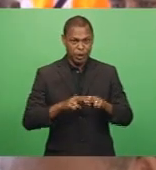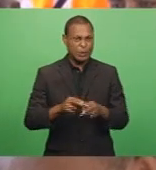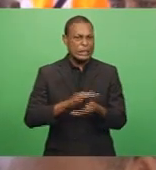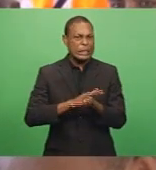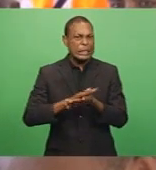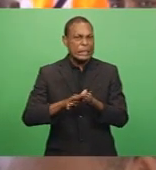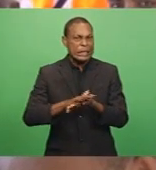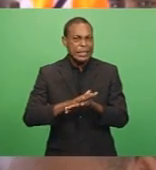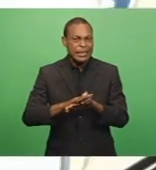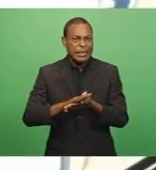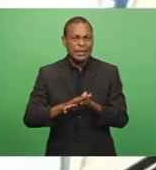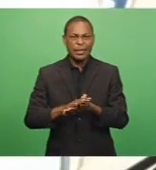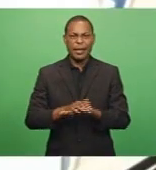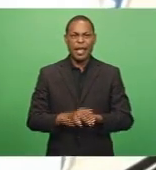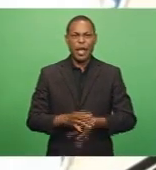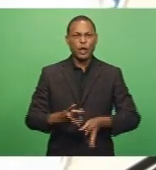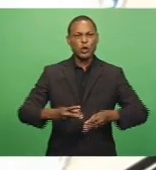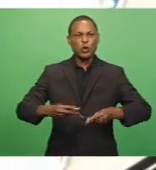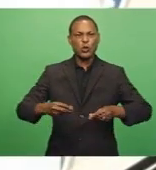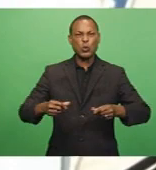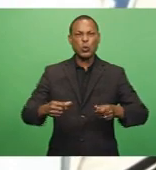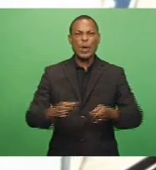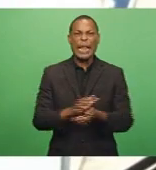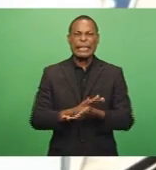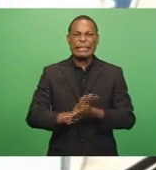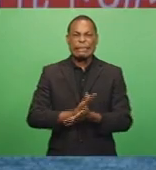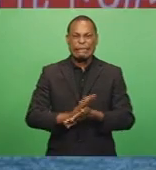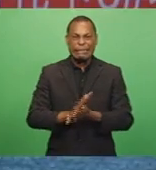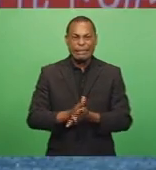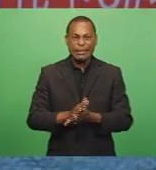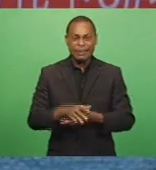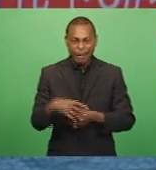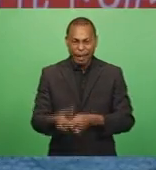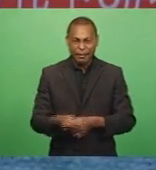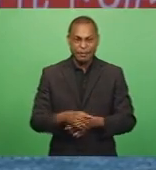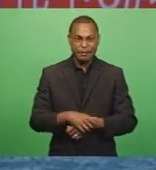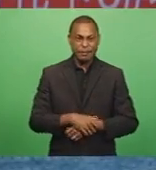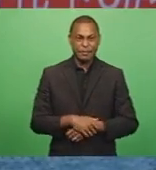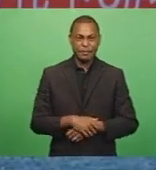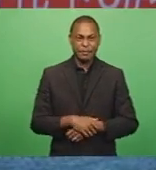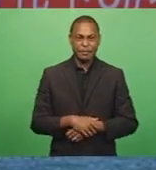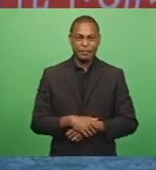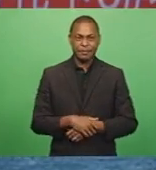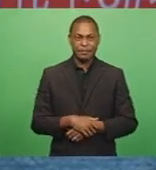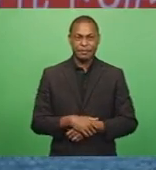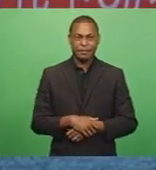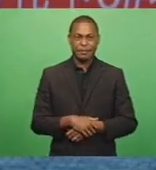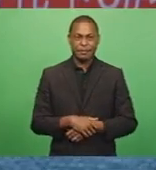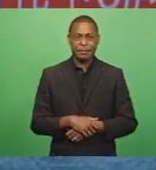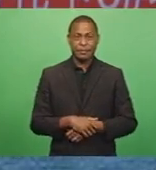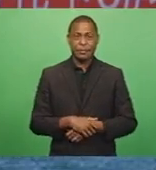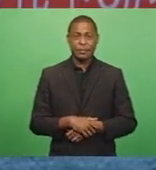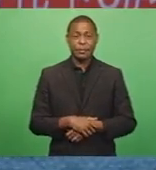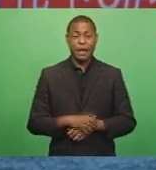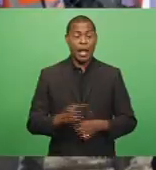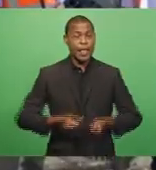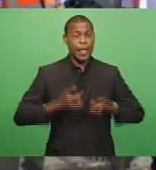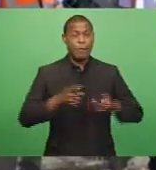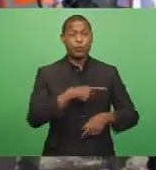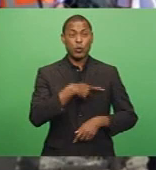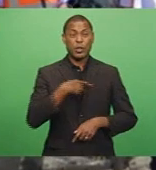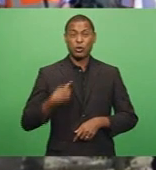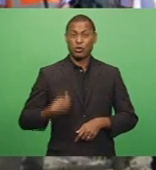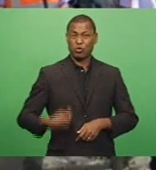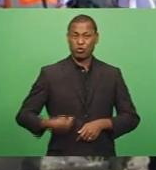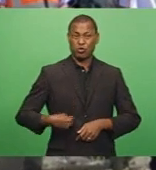absent of soil and dirt that is commonly a biosecurity hazard. The tender has been awarded to the China Railway